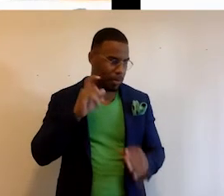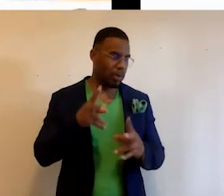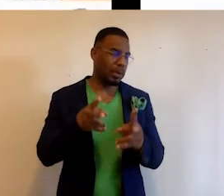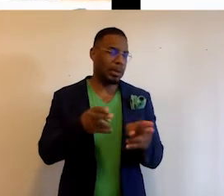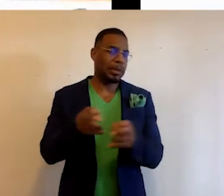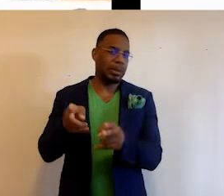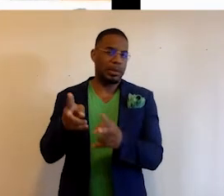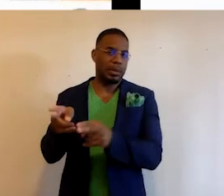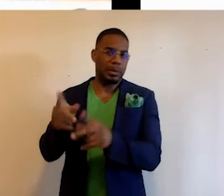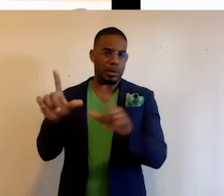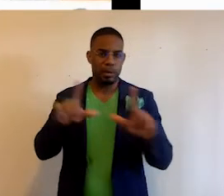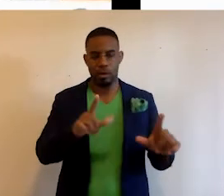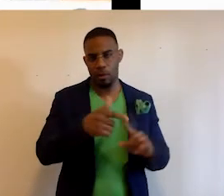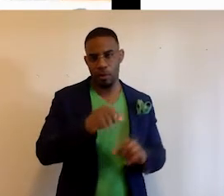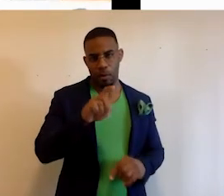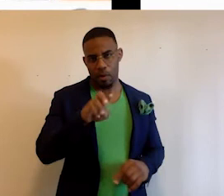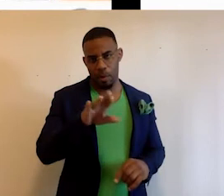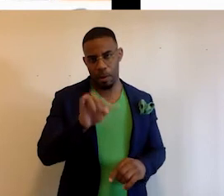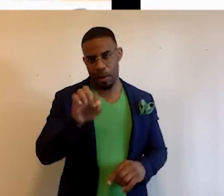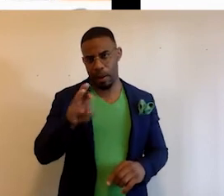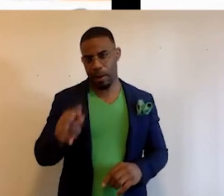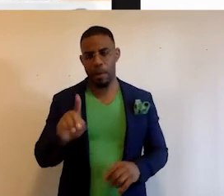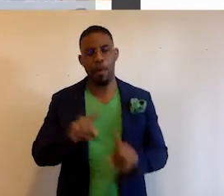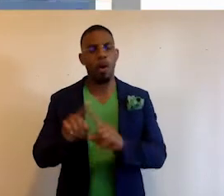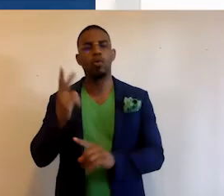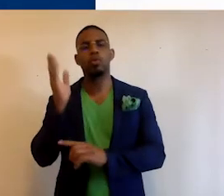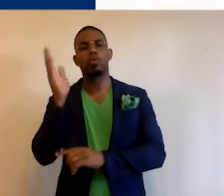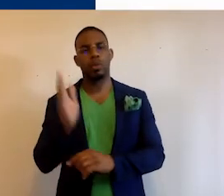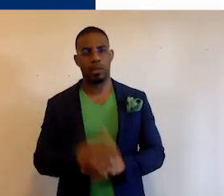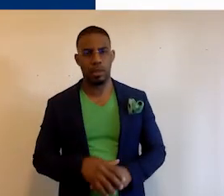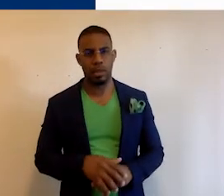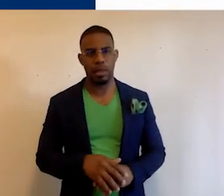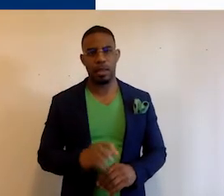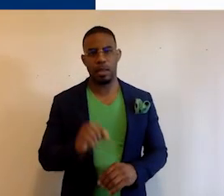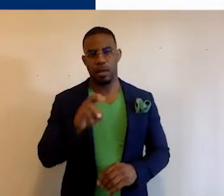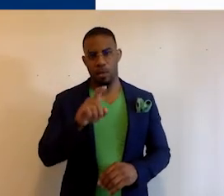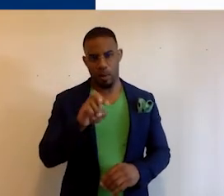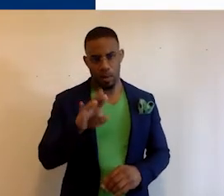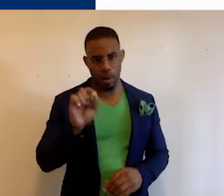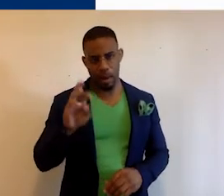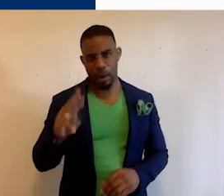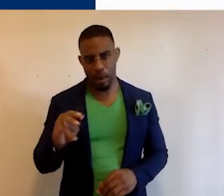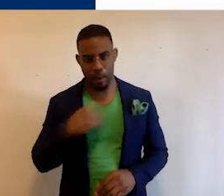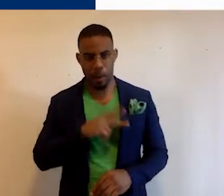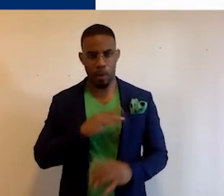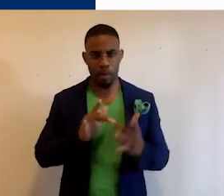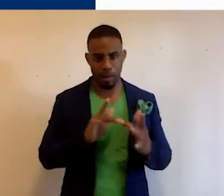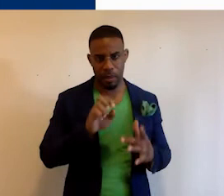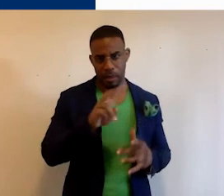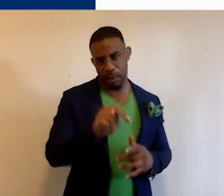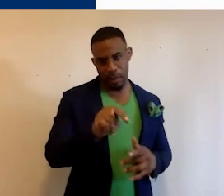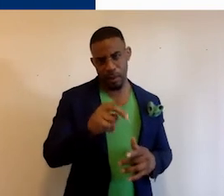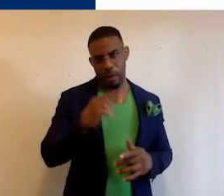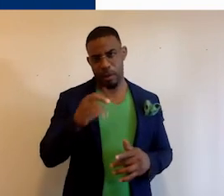a few screens from Roxbury.com. There's also two presentations from Roxbury.com at my personal site, KenGranison